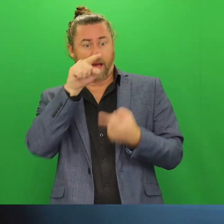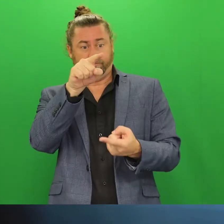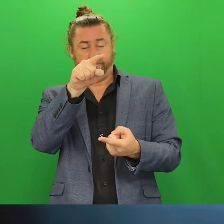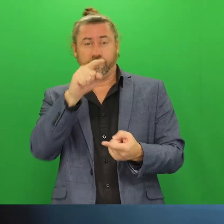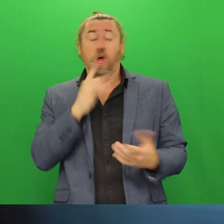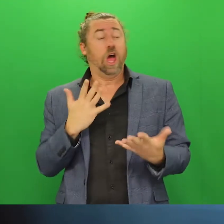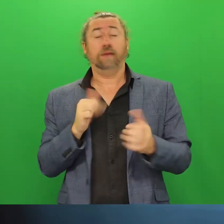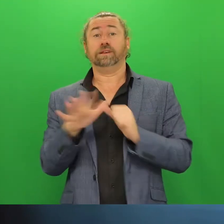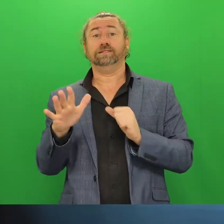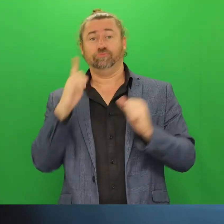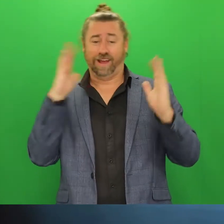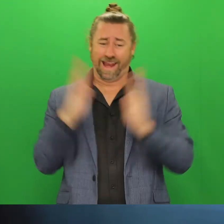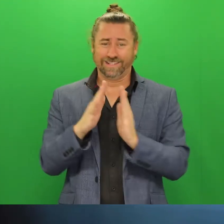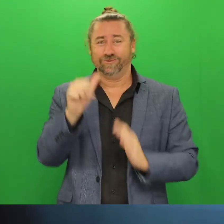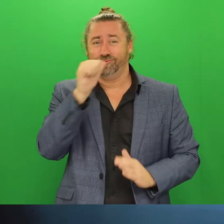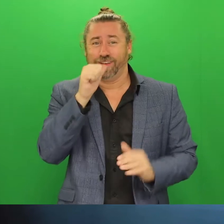less alcohol, better.